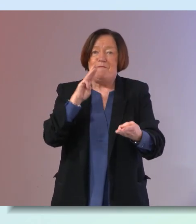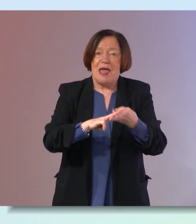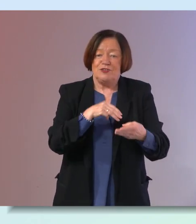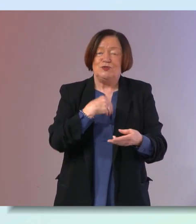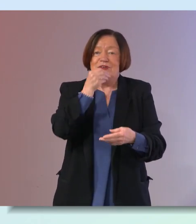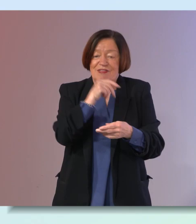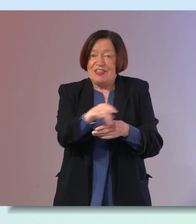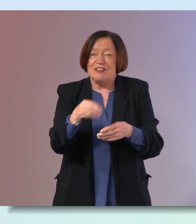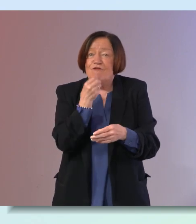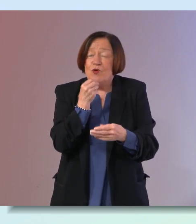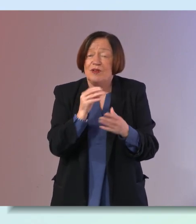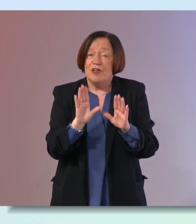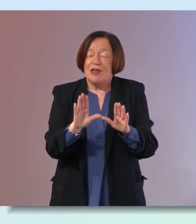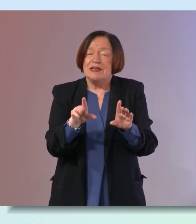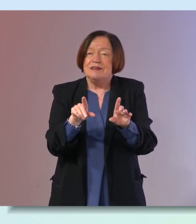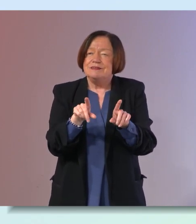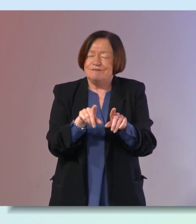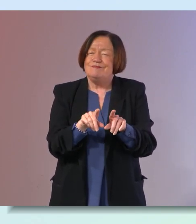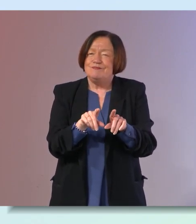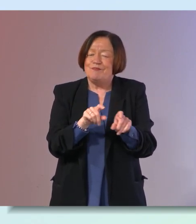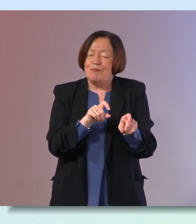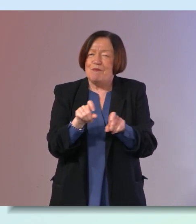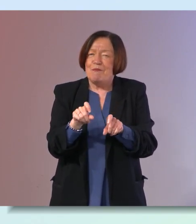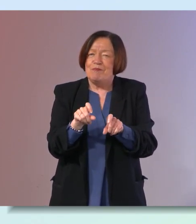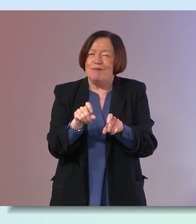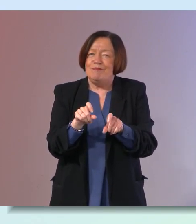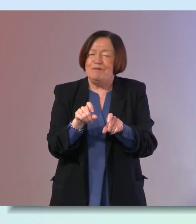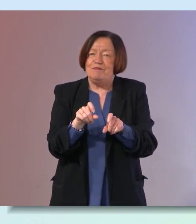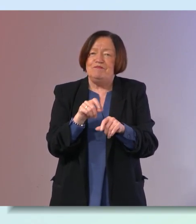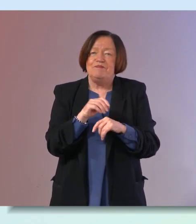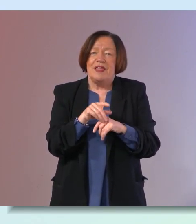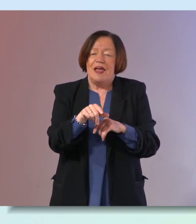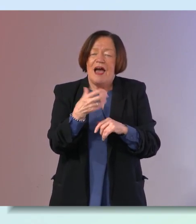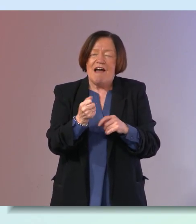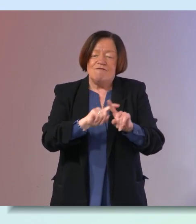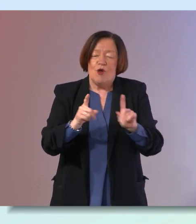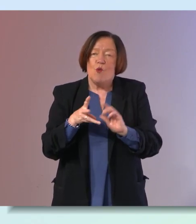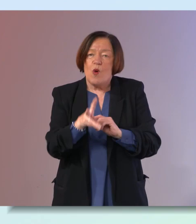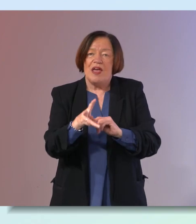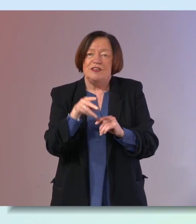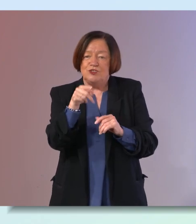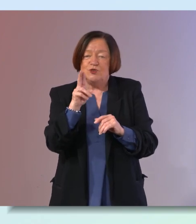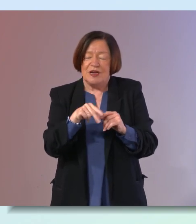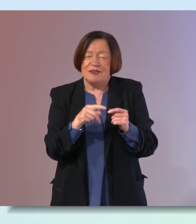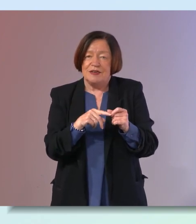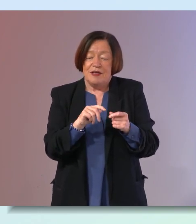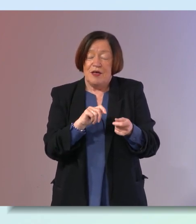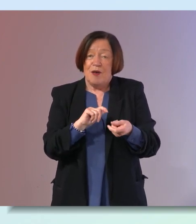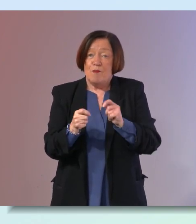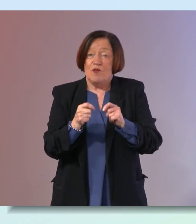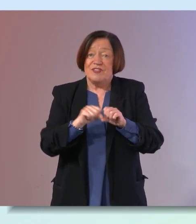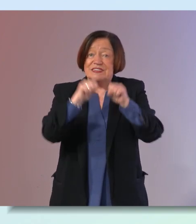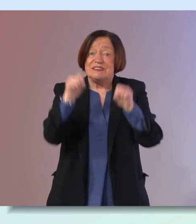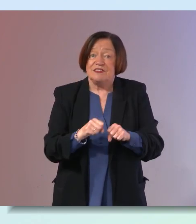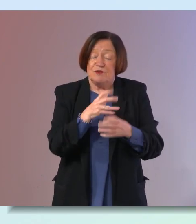consume these kind of foods but at the same time um there's ways you can trick the system i guess so when it comes to your